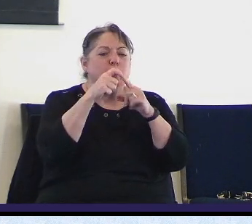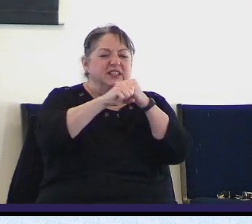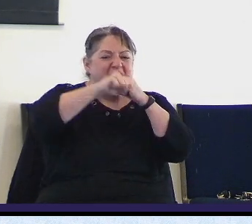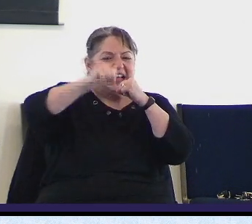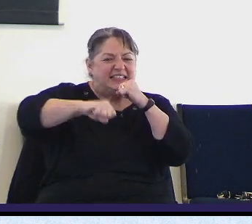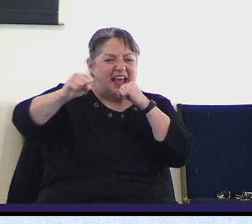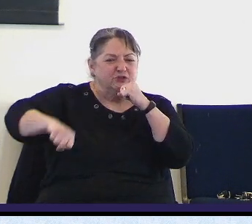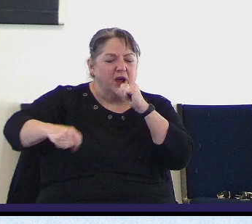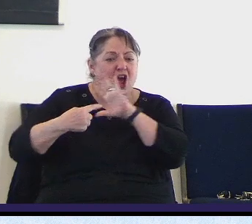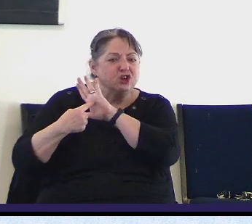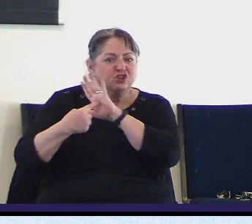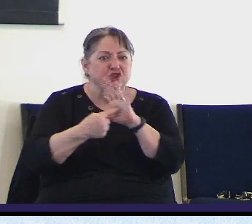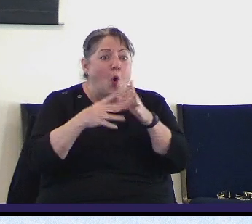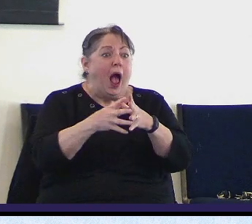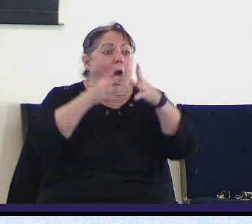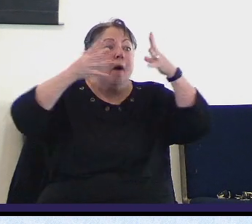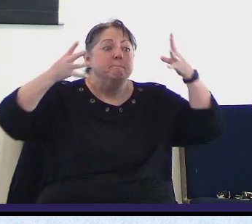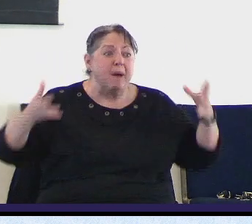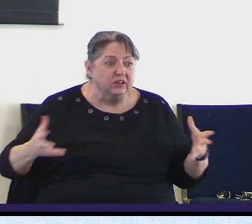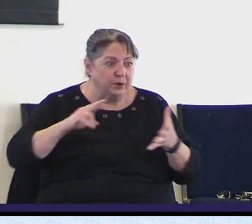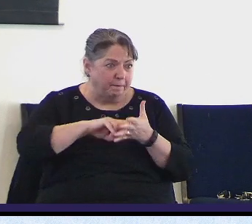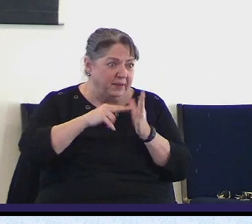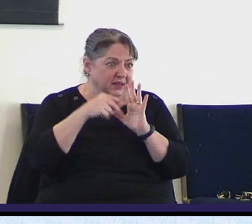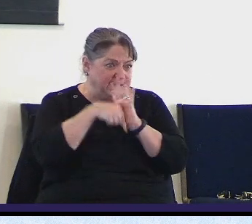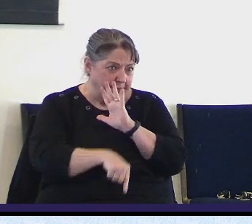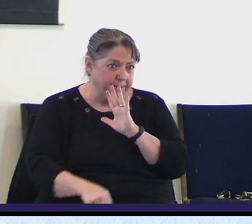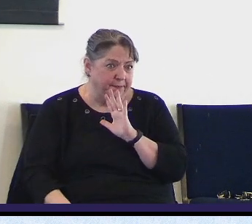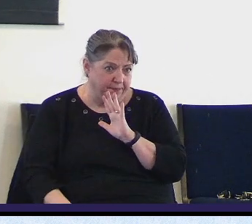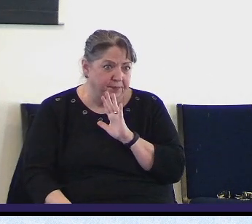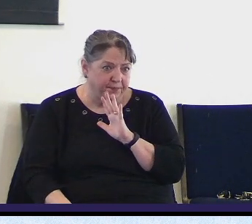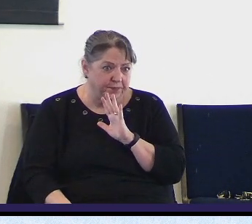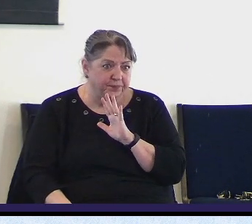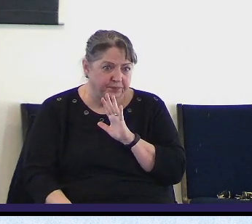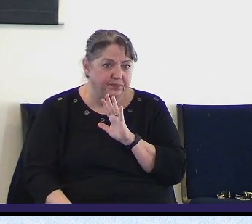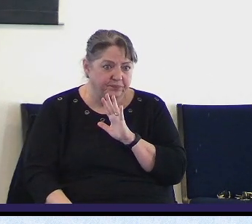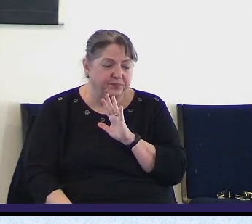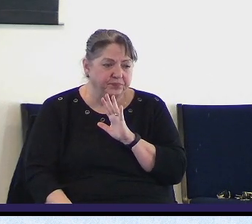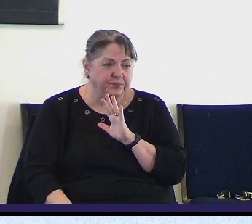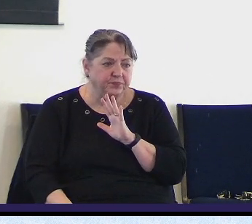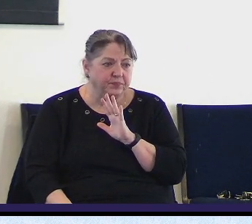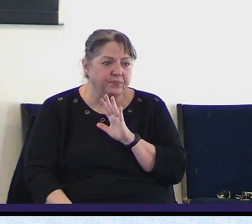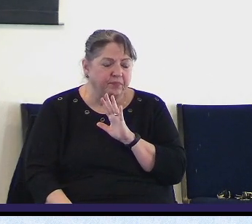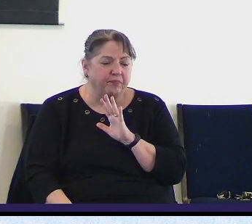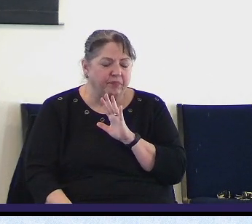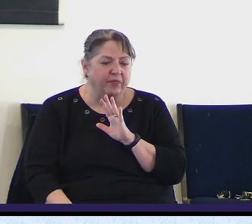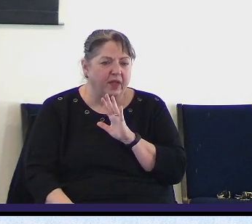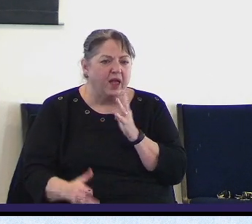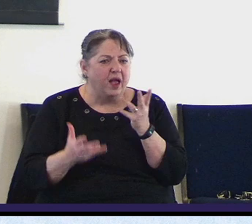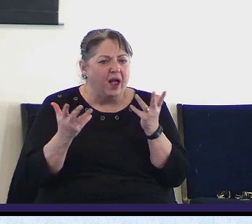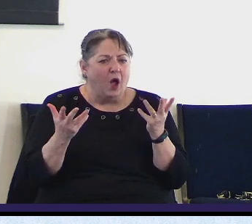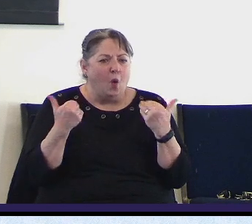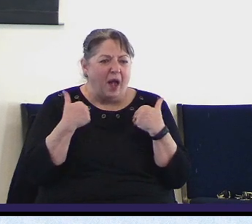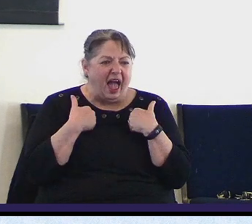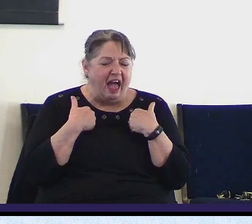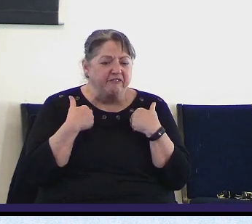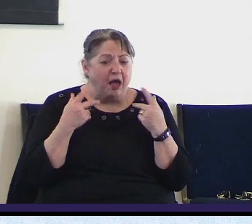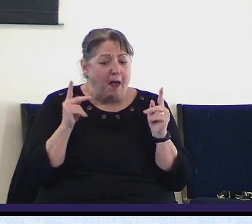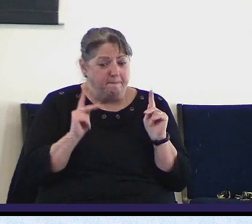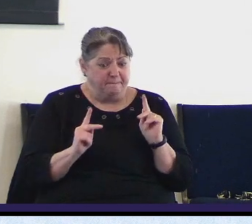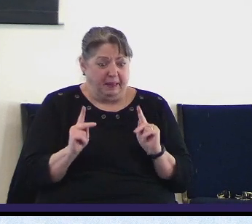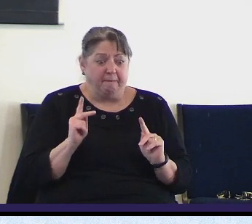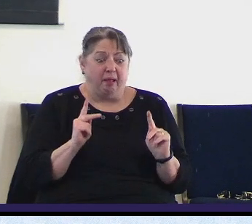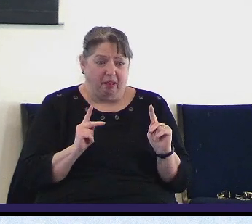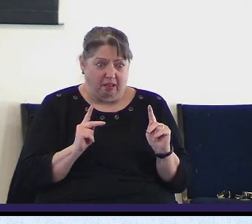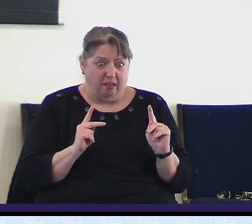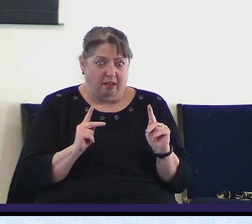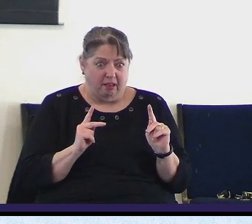express the intensity of that moment. And so, yeah, there were people there, but there were evidently not a whole lot of people. And if there were a